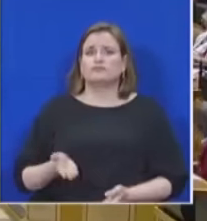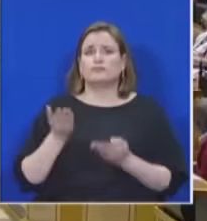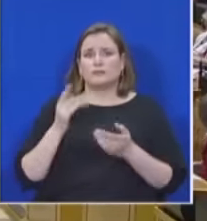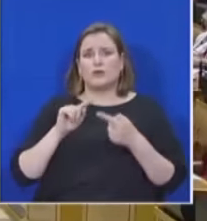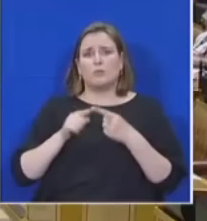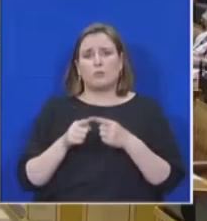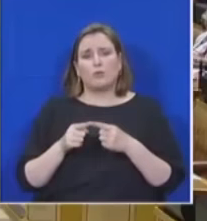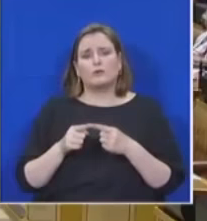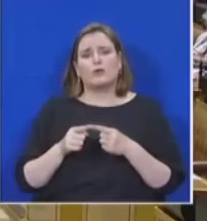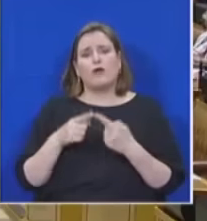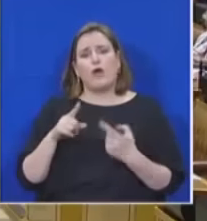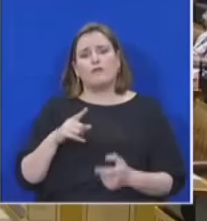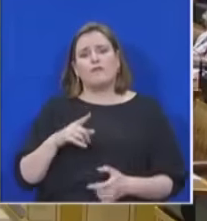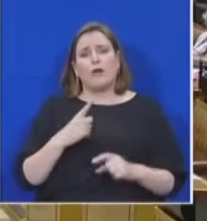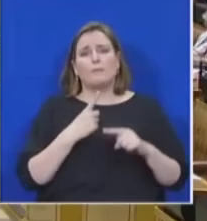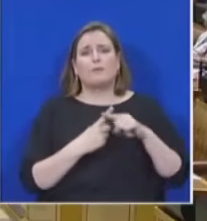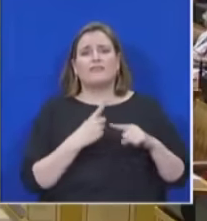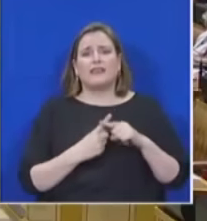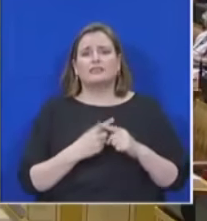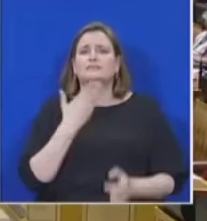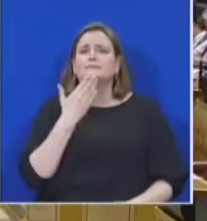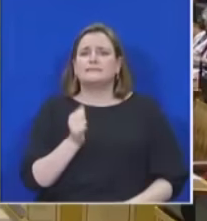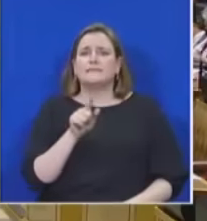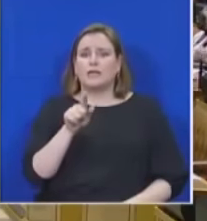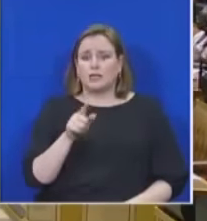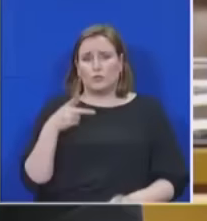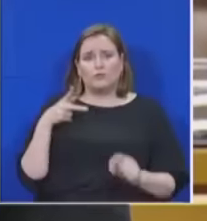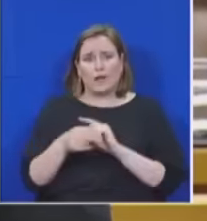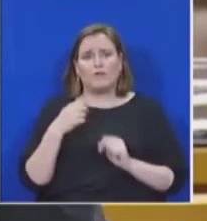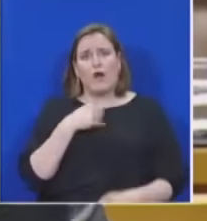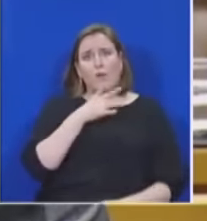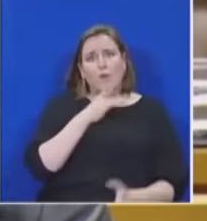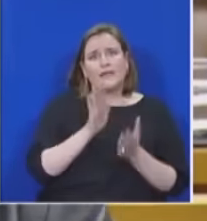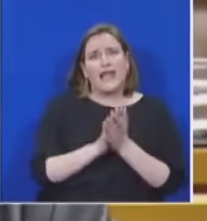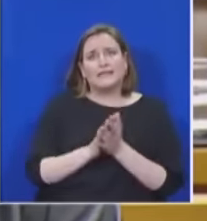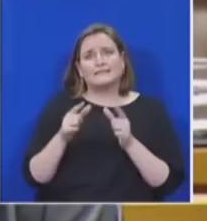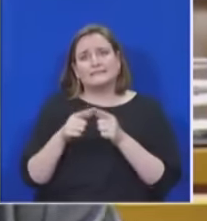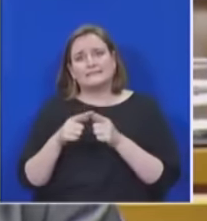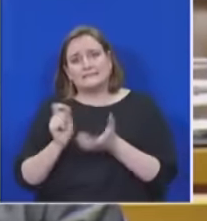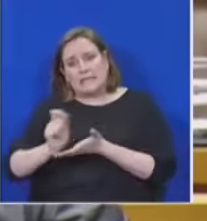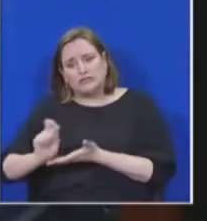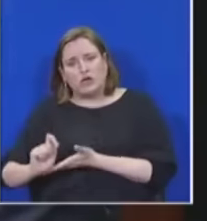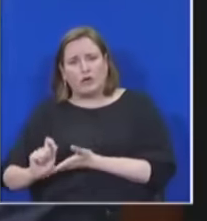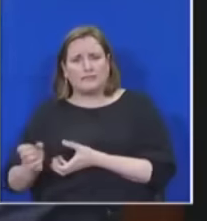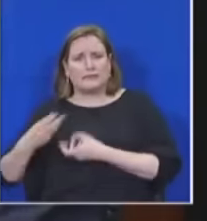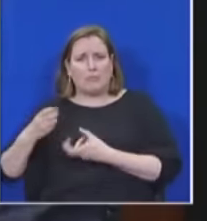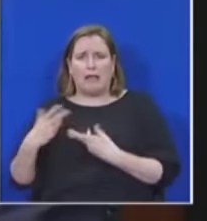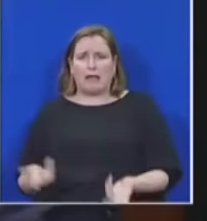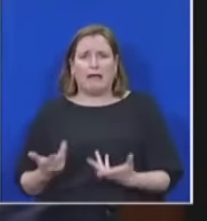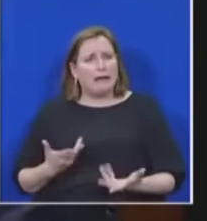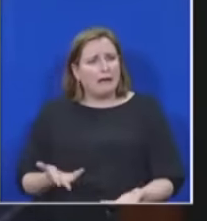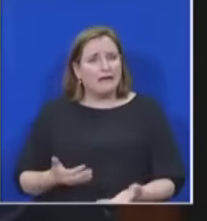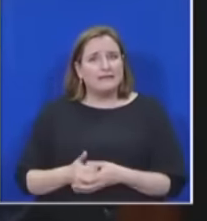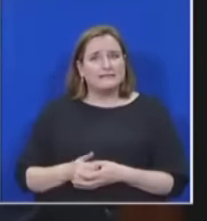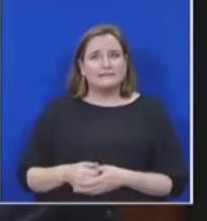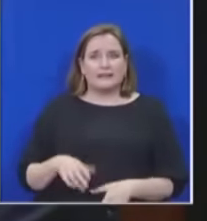of privilege? You have cut off our water and stationary supply No no no no No no